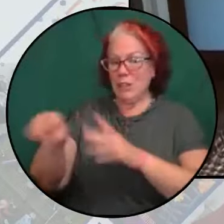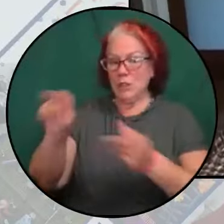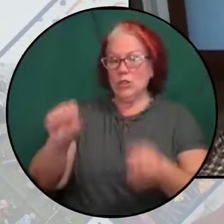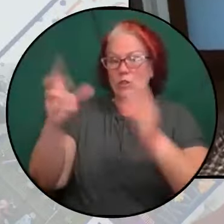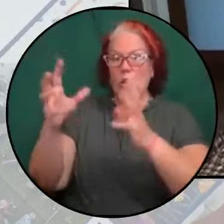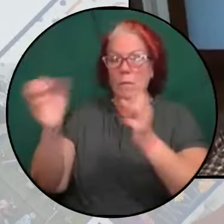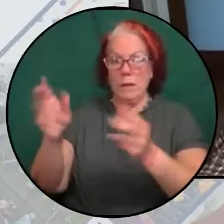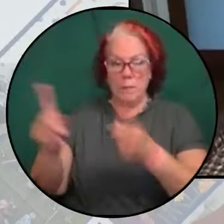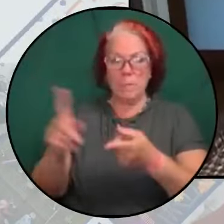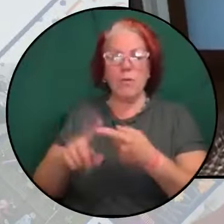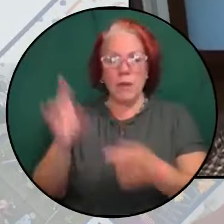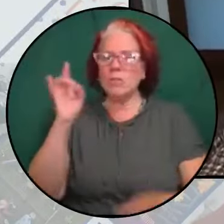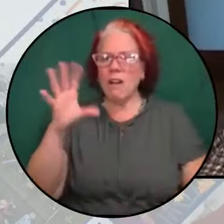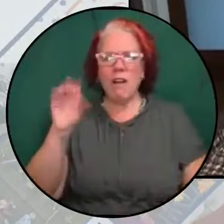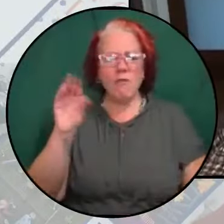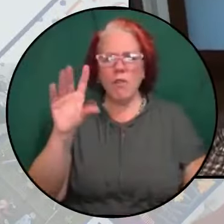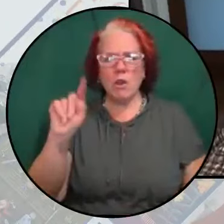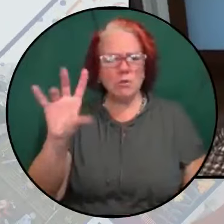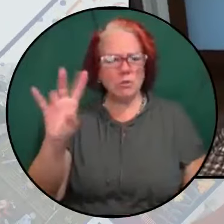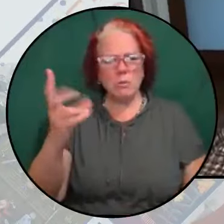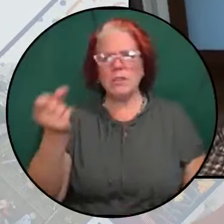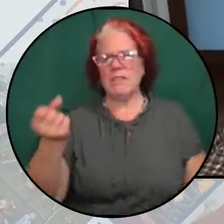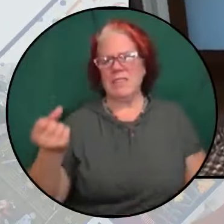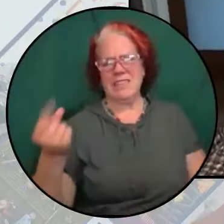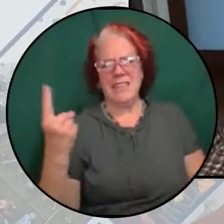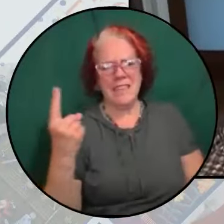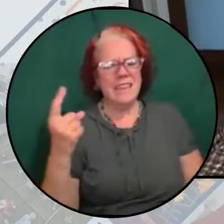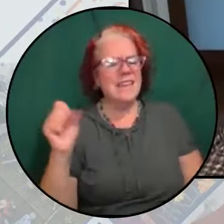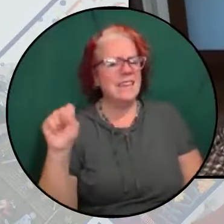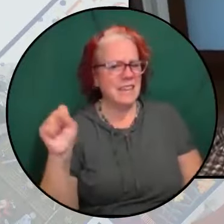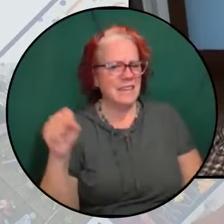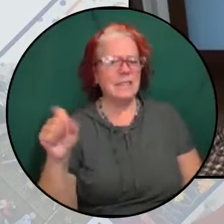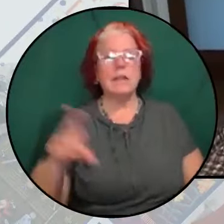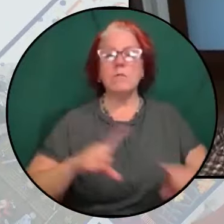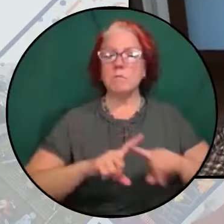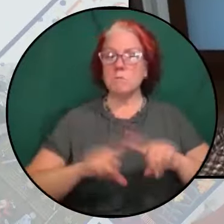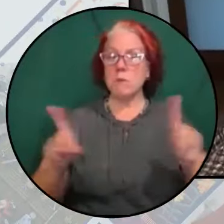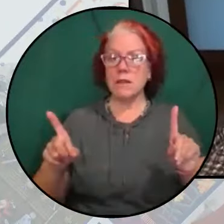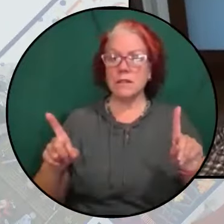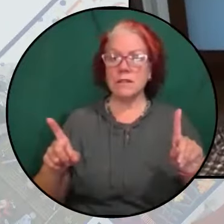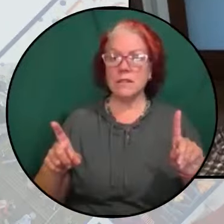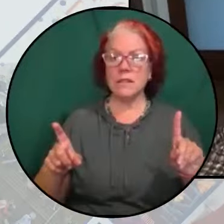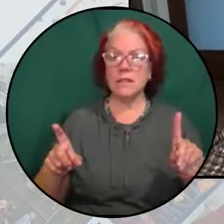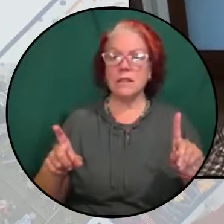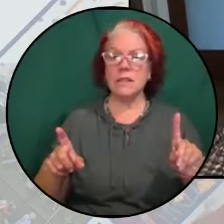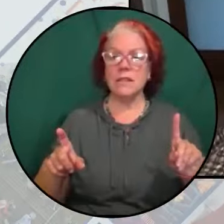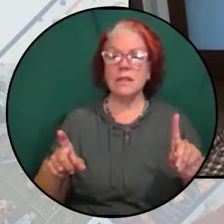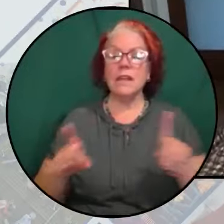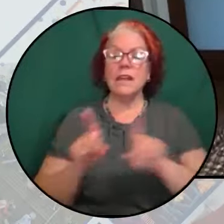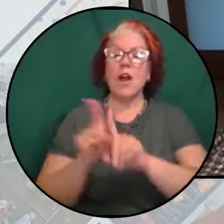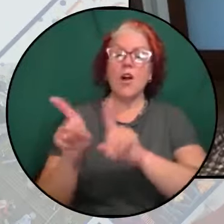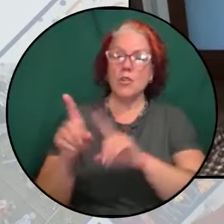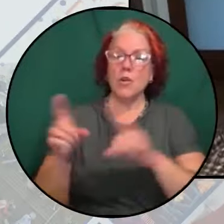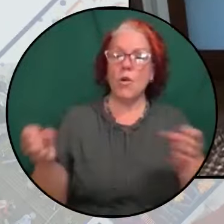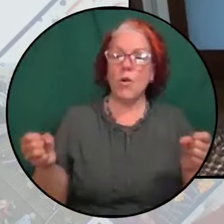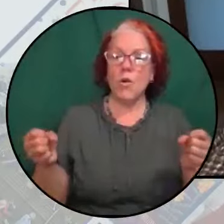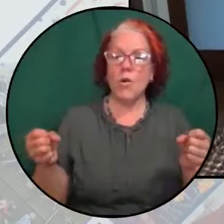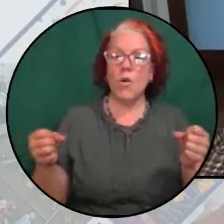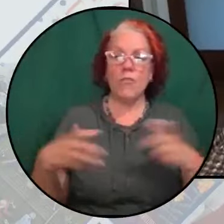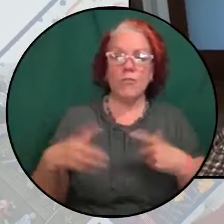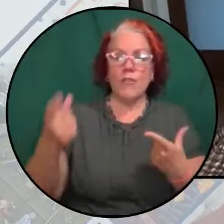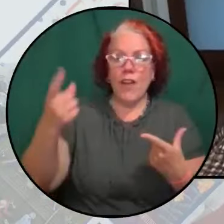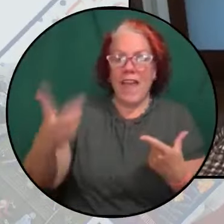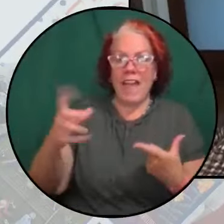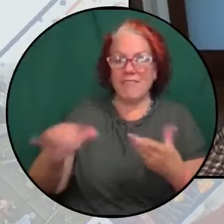killed on October 7th. But what I'm saying is that it have been equally horrifying if half that